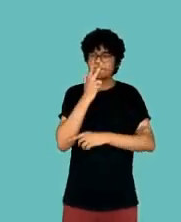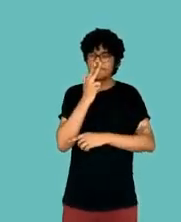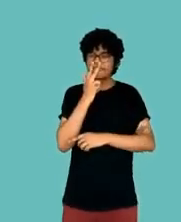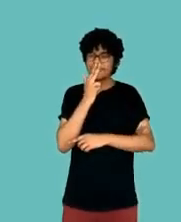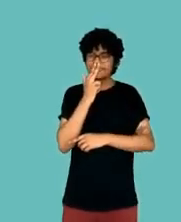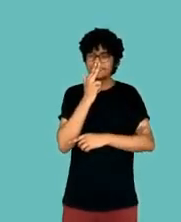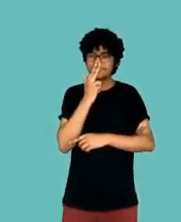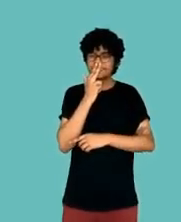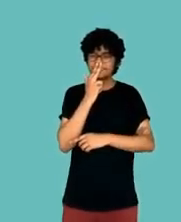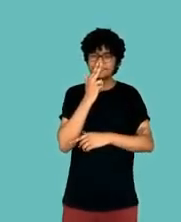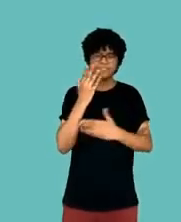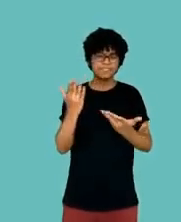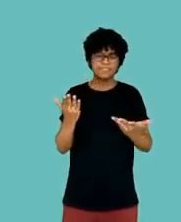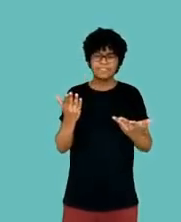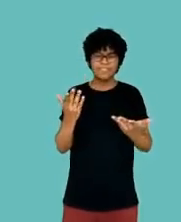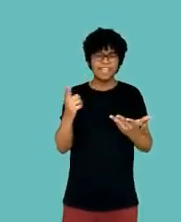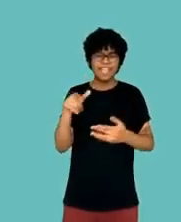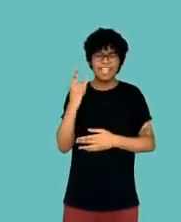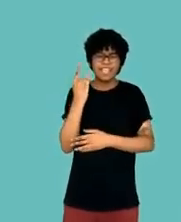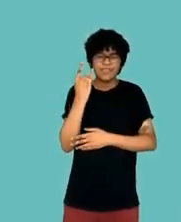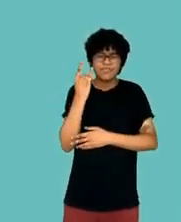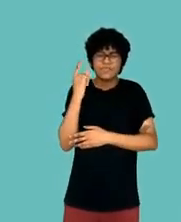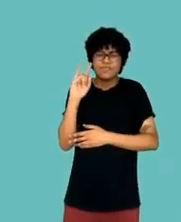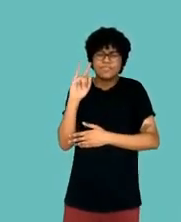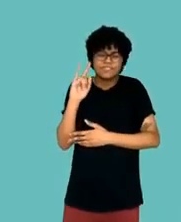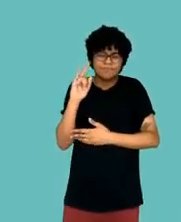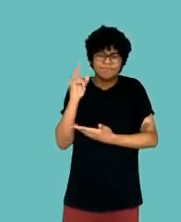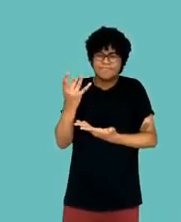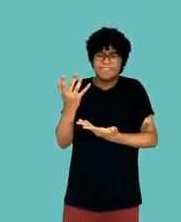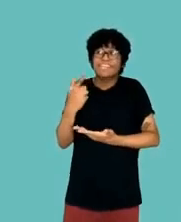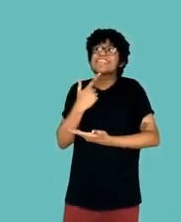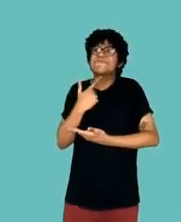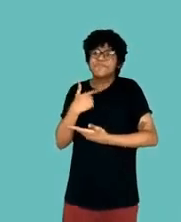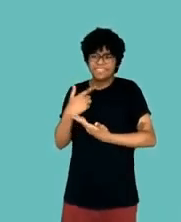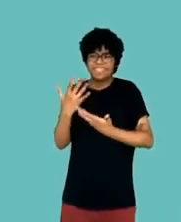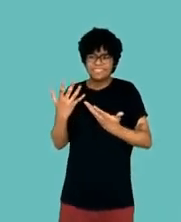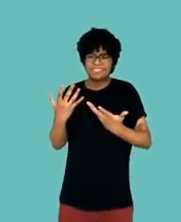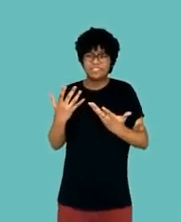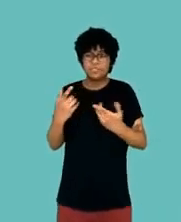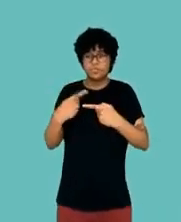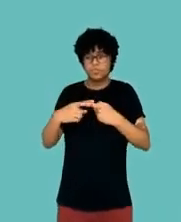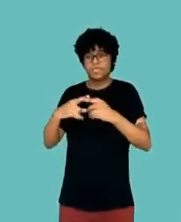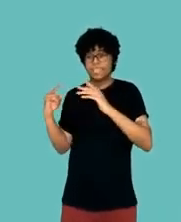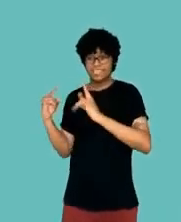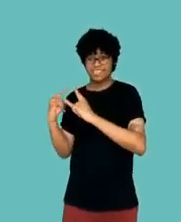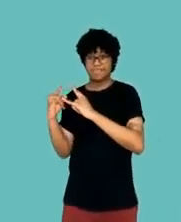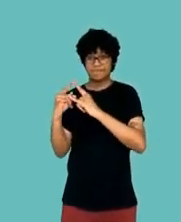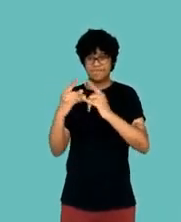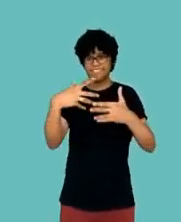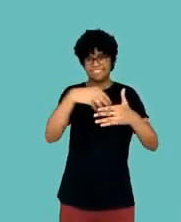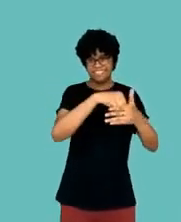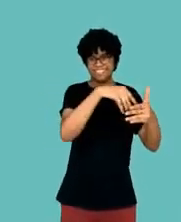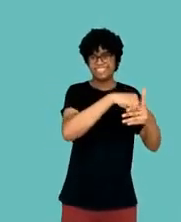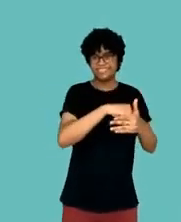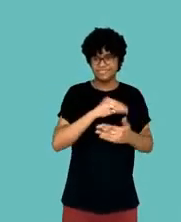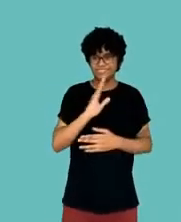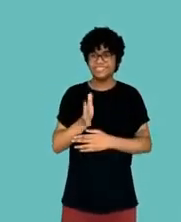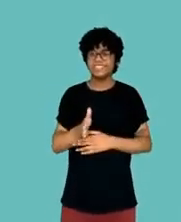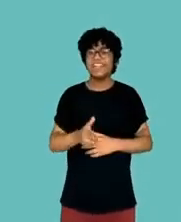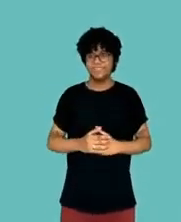absolutely the last thing that anyone is likely to do at this moment because the institutions themselves don't fully trust each other.